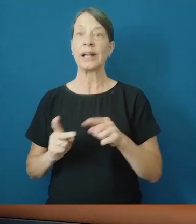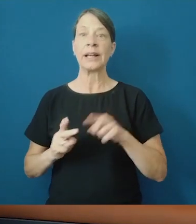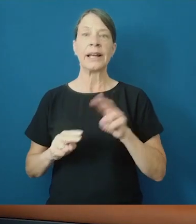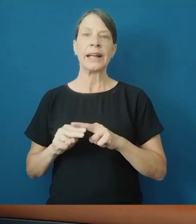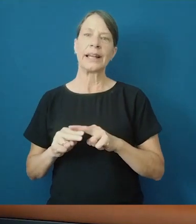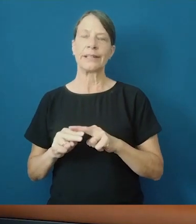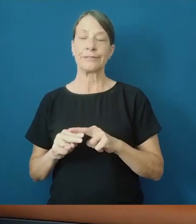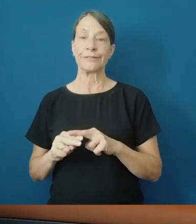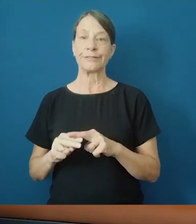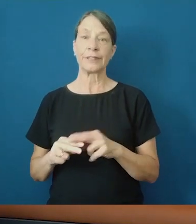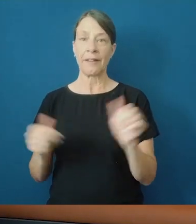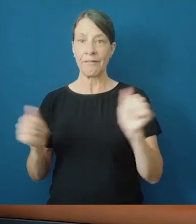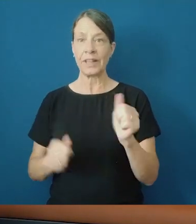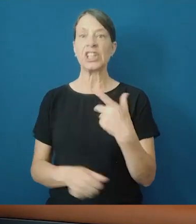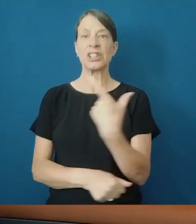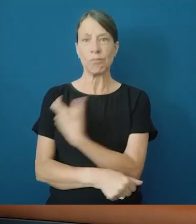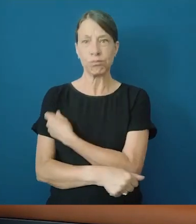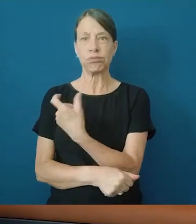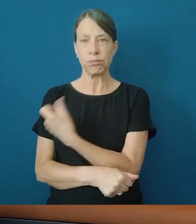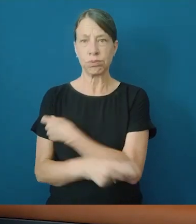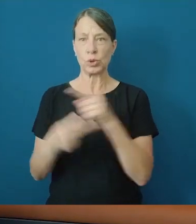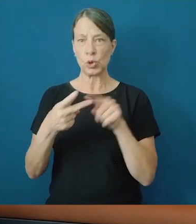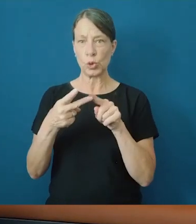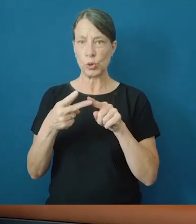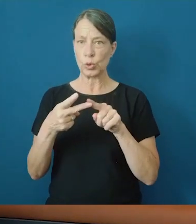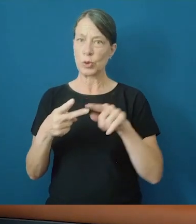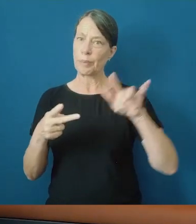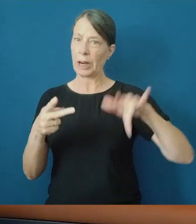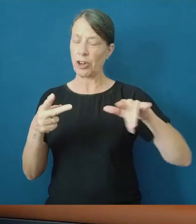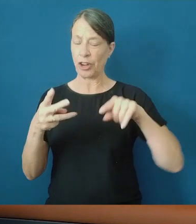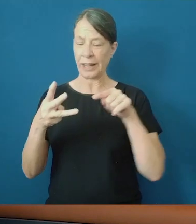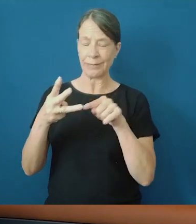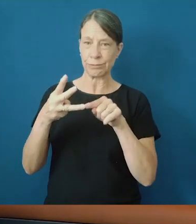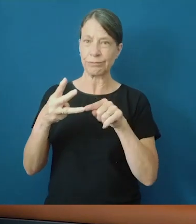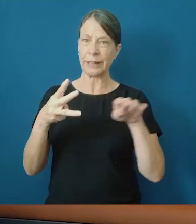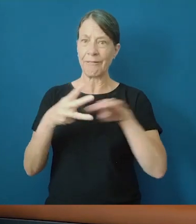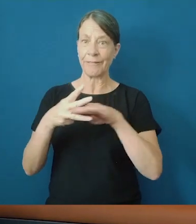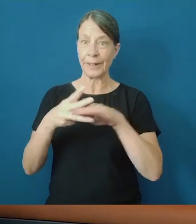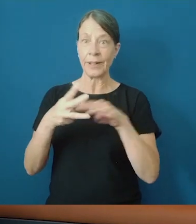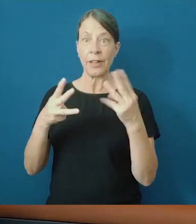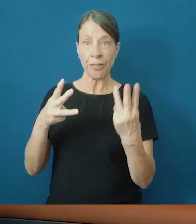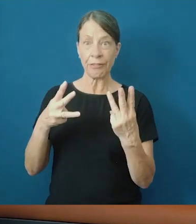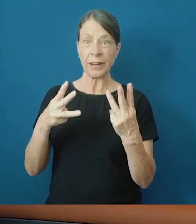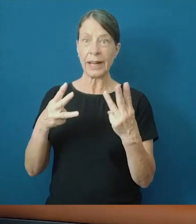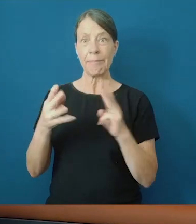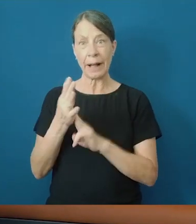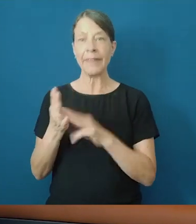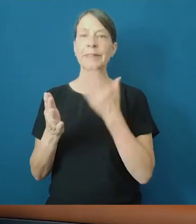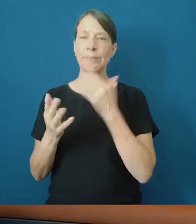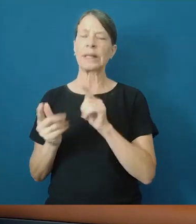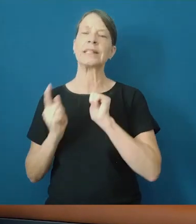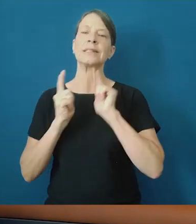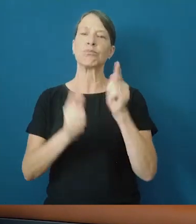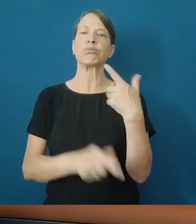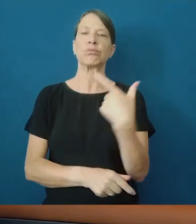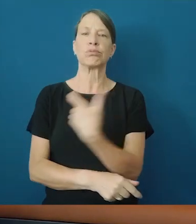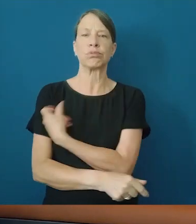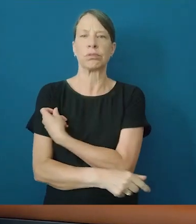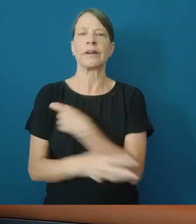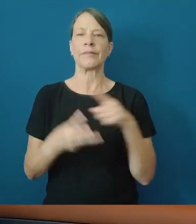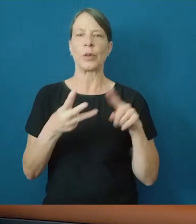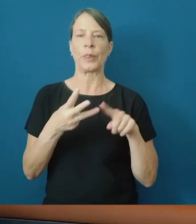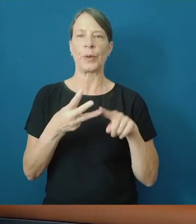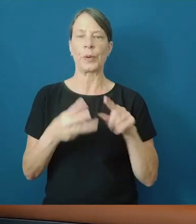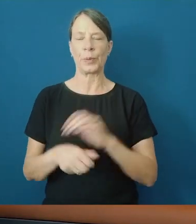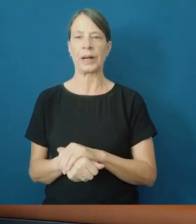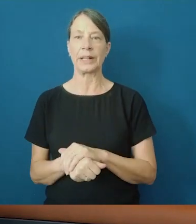been three months or more since you had your second dose, please get your booster because that provides incredible protection against severe disease and it might actually